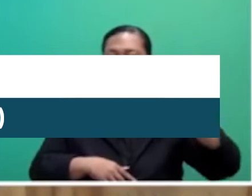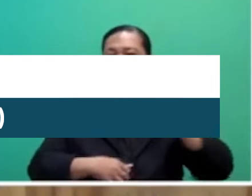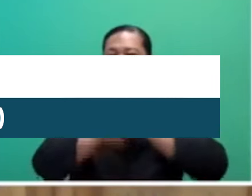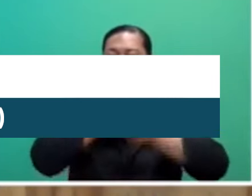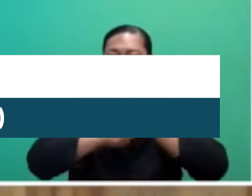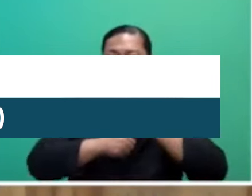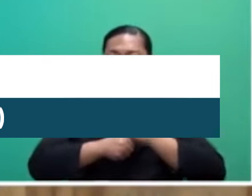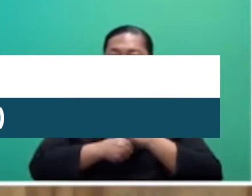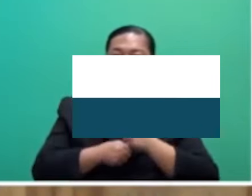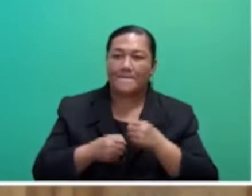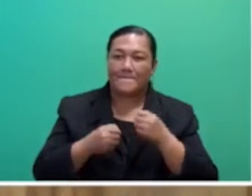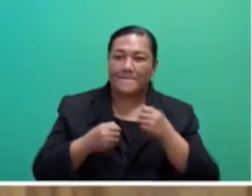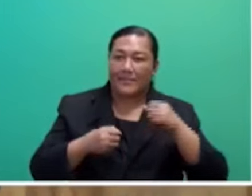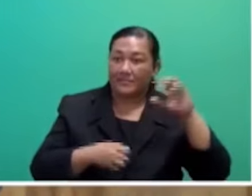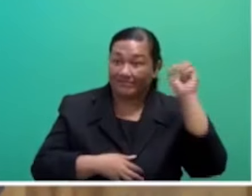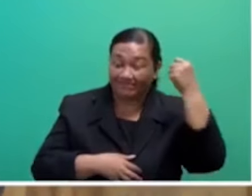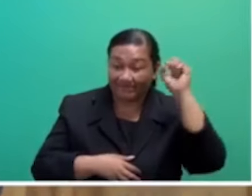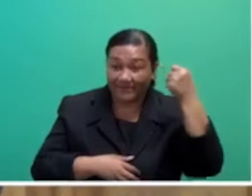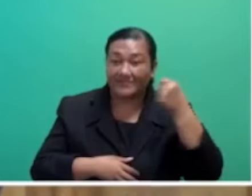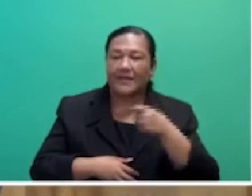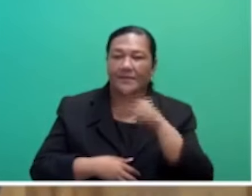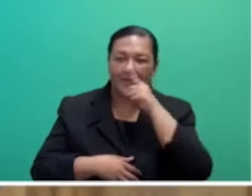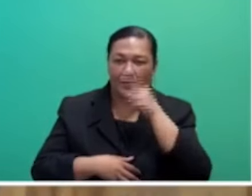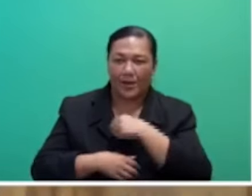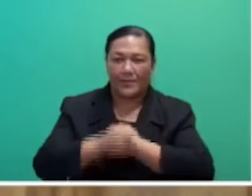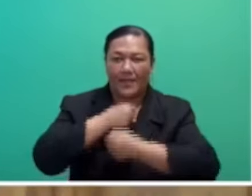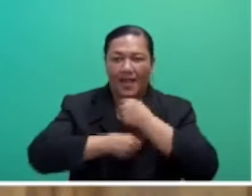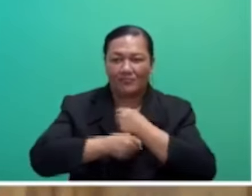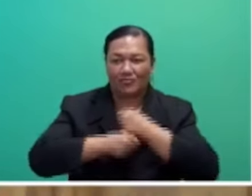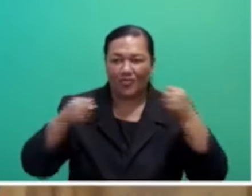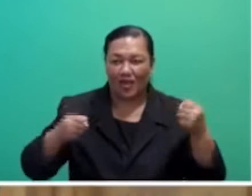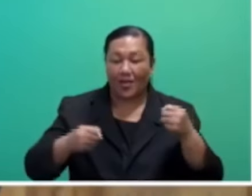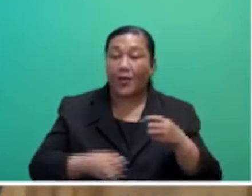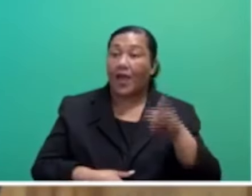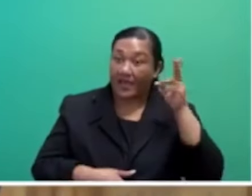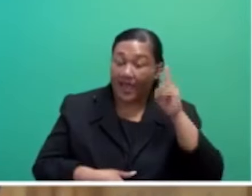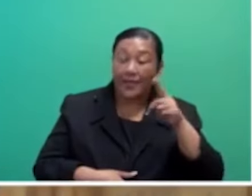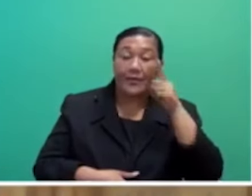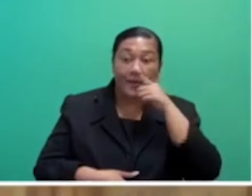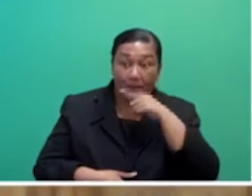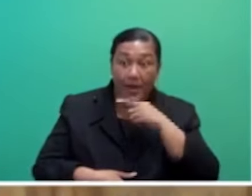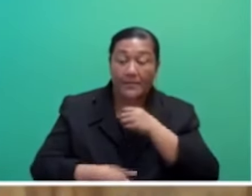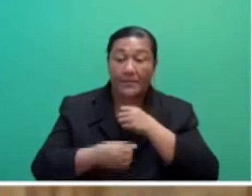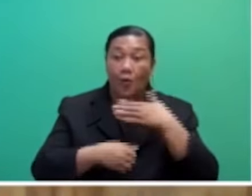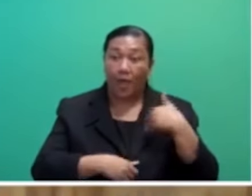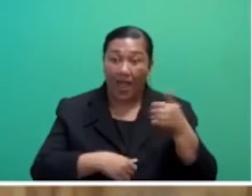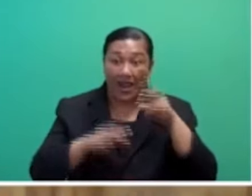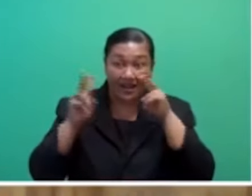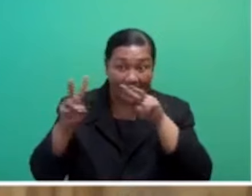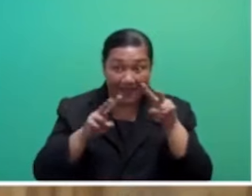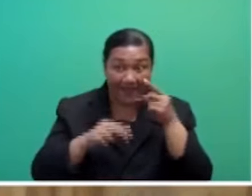Again, Honourable Speaker, when the people are well looked after, the country will prosper